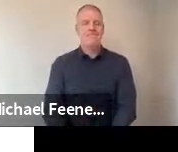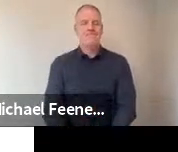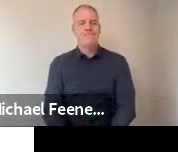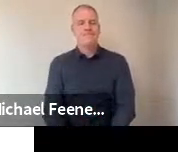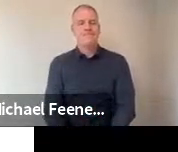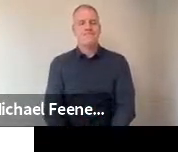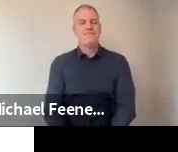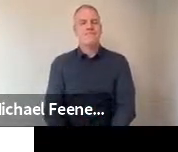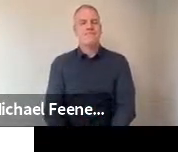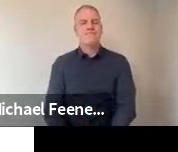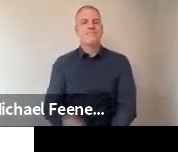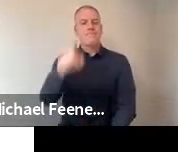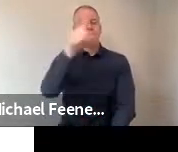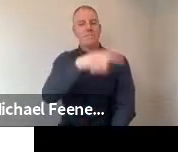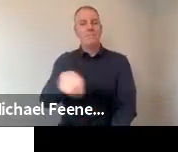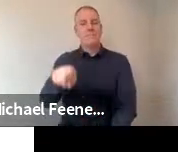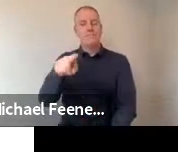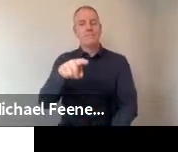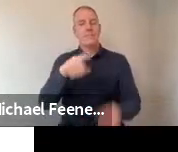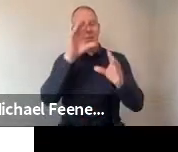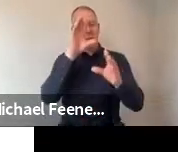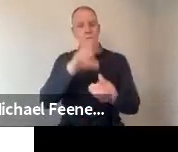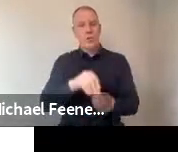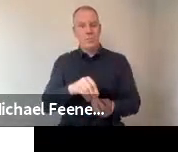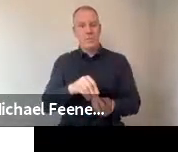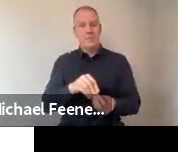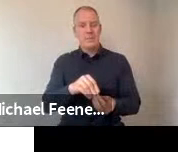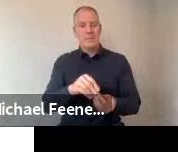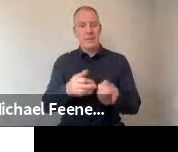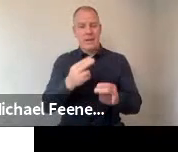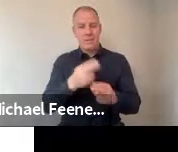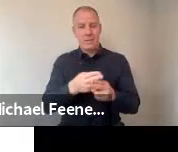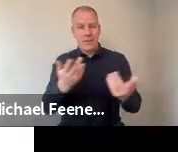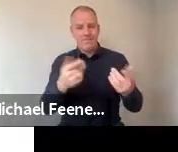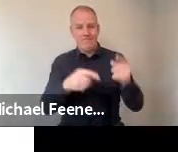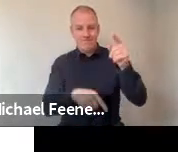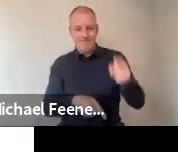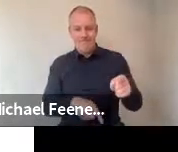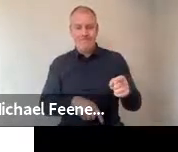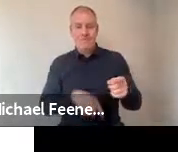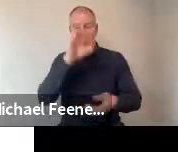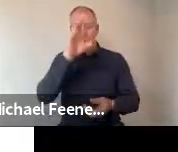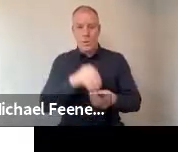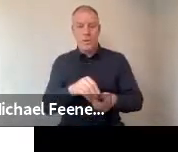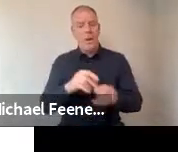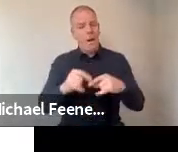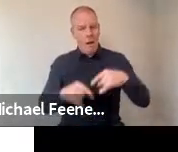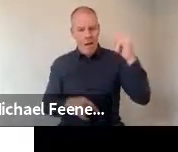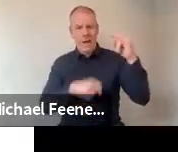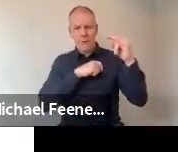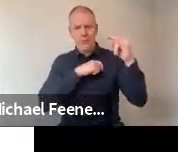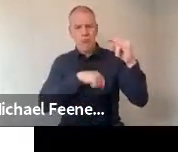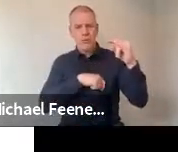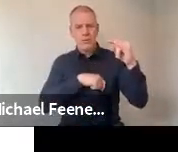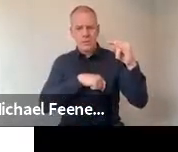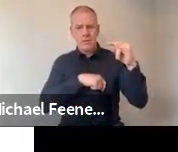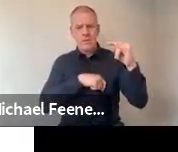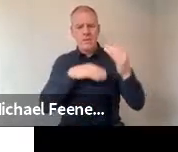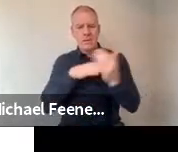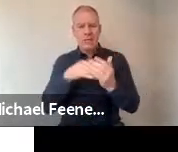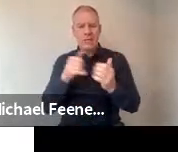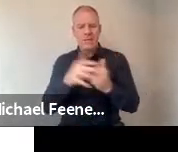So this is to summarize those findings that I just went through. Basically, there are very high levels of trust in